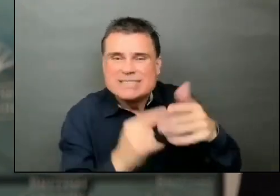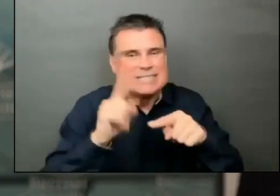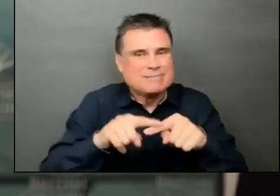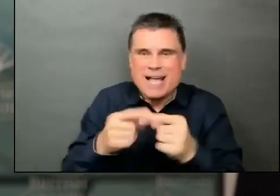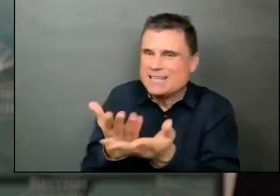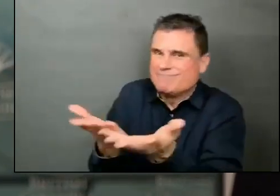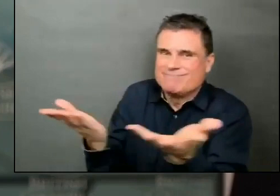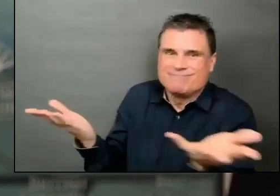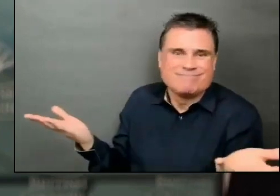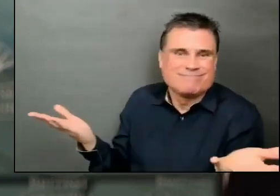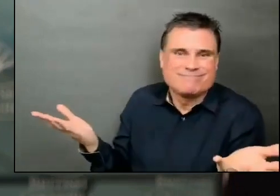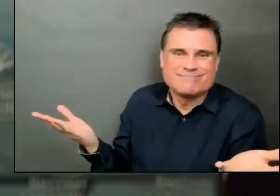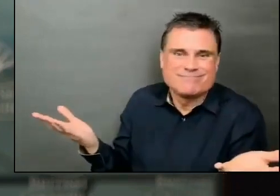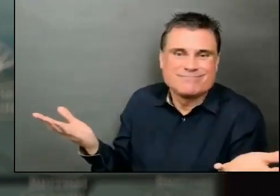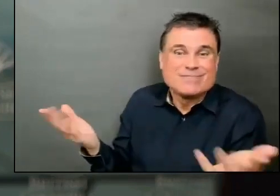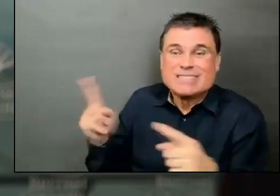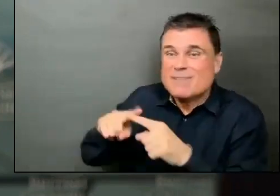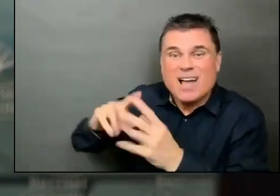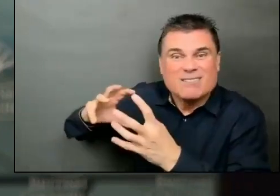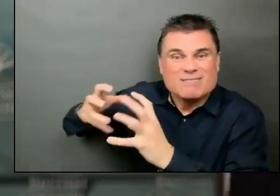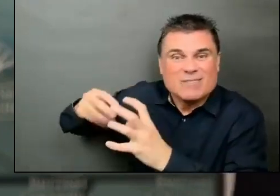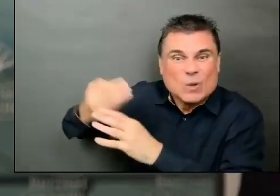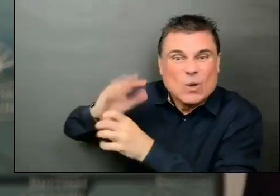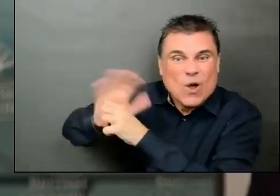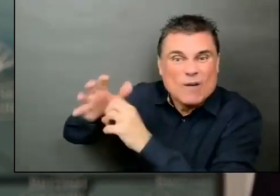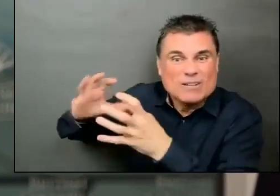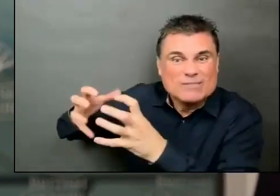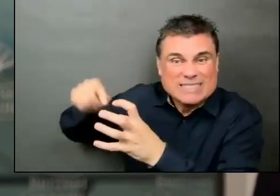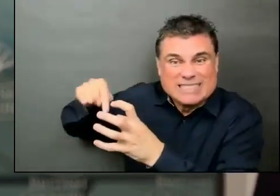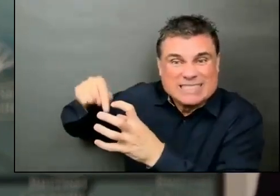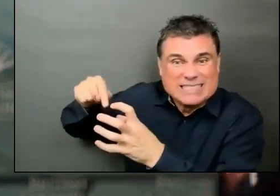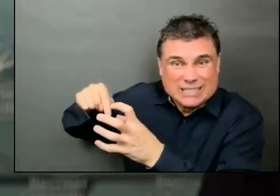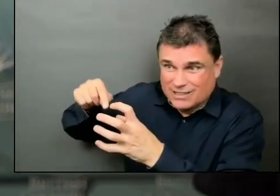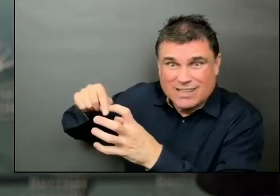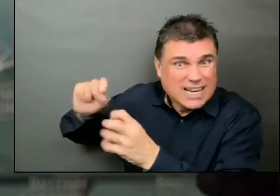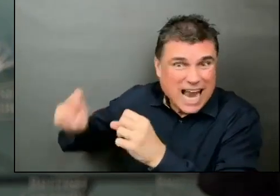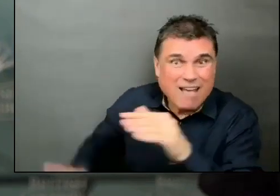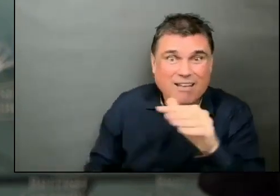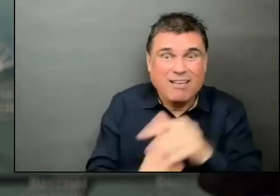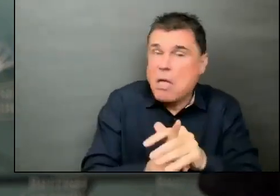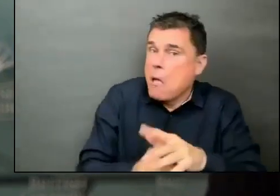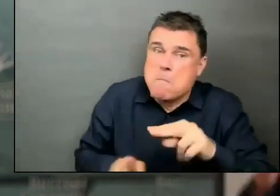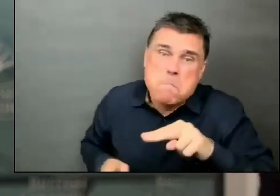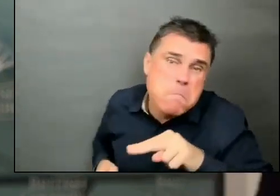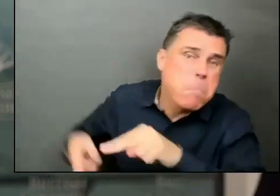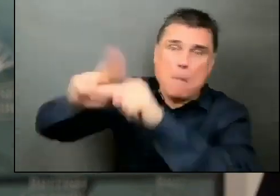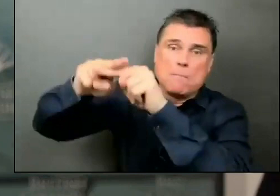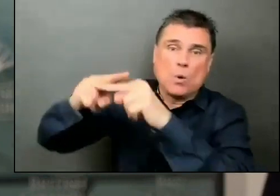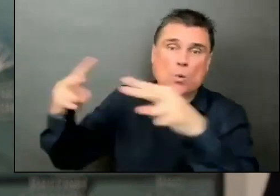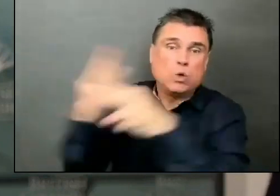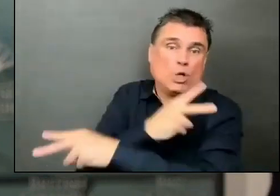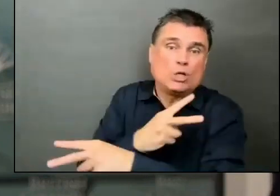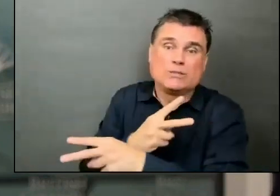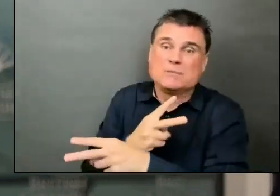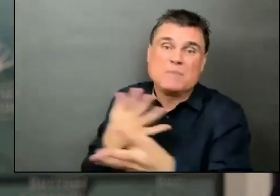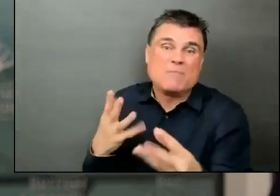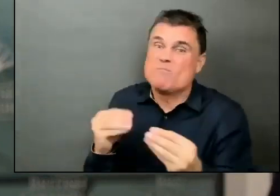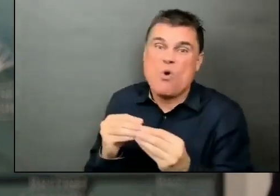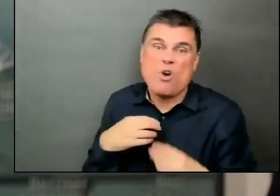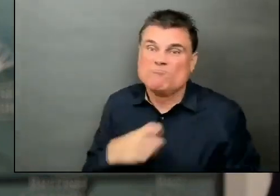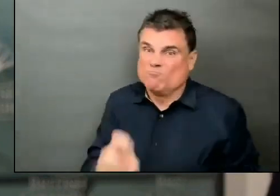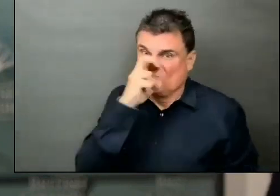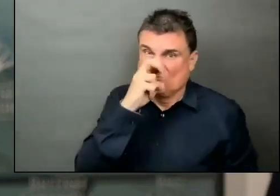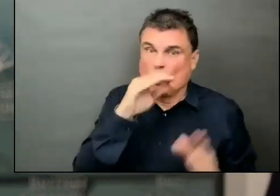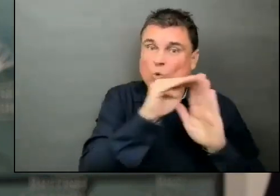one of these variants take off then all bets are off and we may need to actually increase some of the restrictions that we have in place.